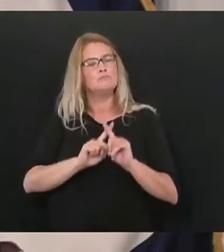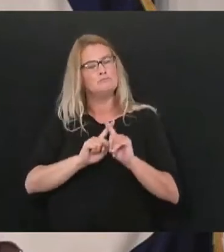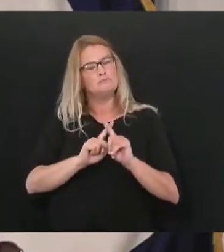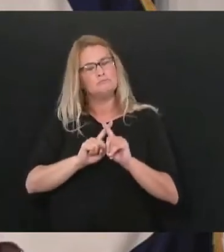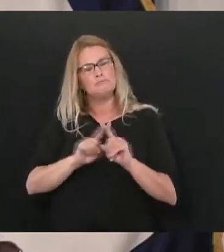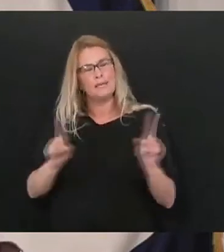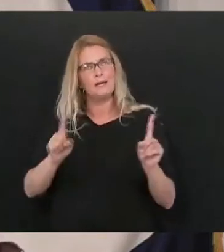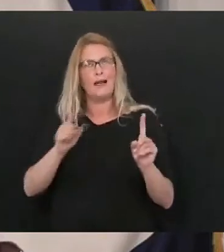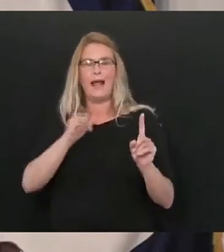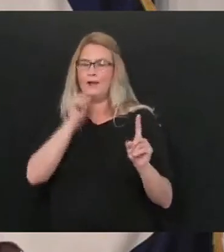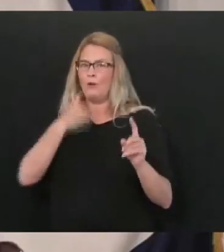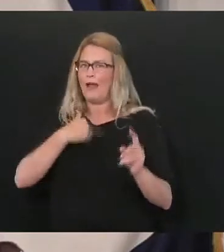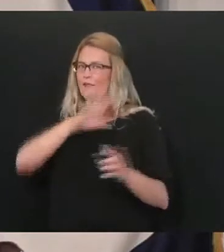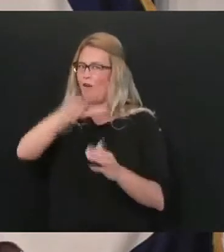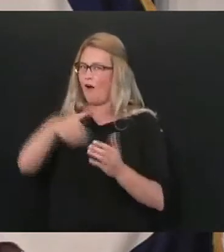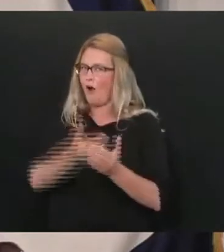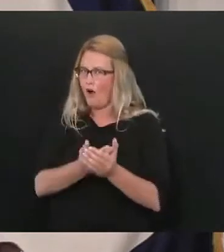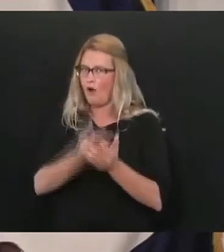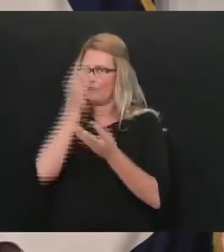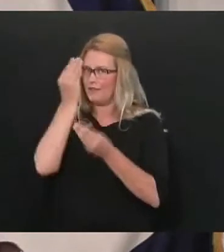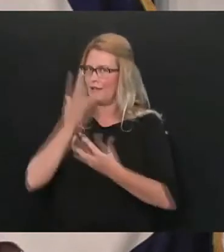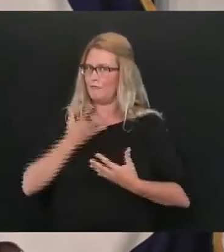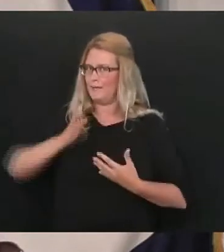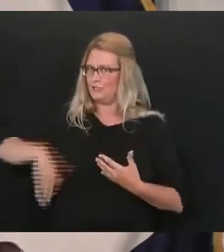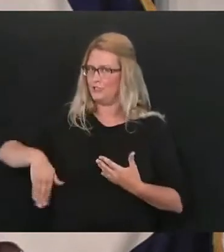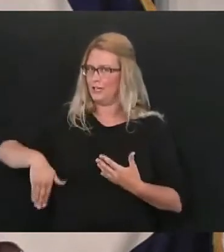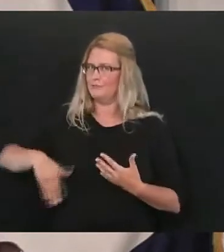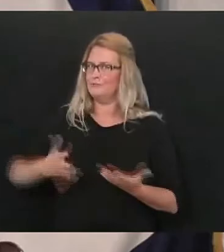because we don't we still have some more work to be done